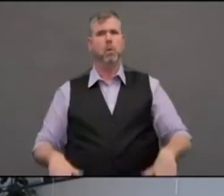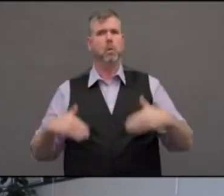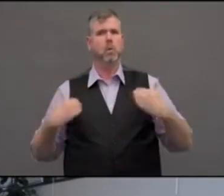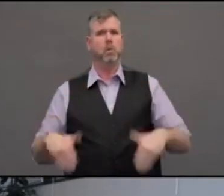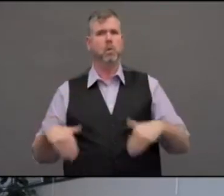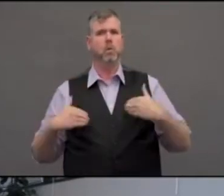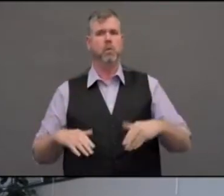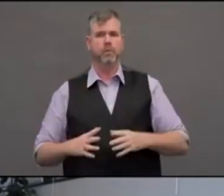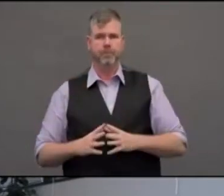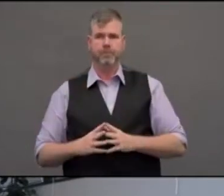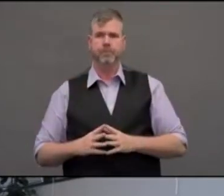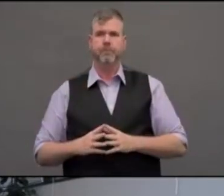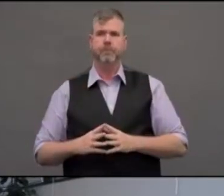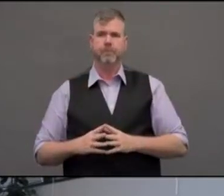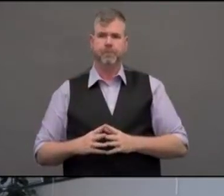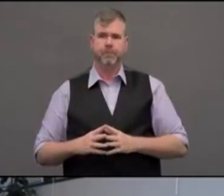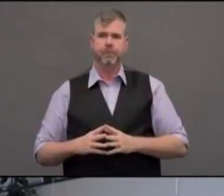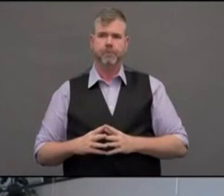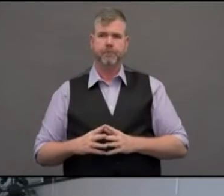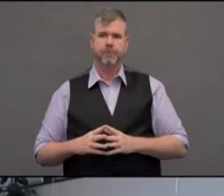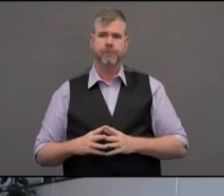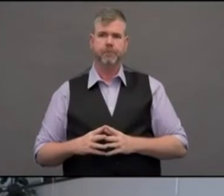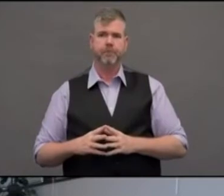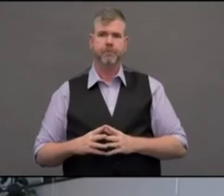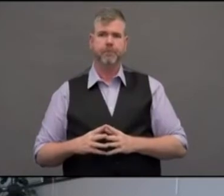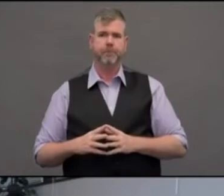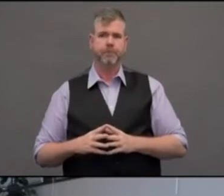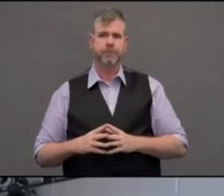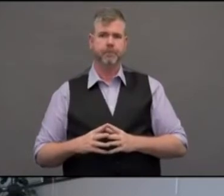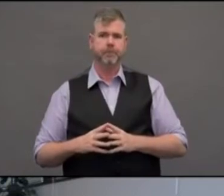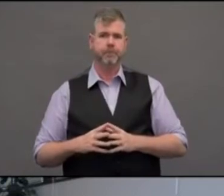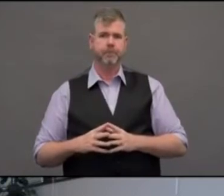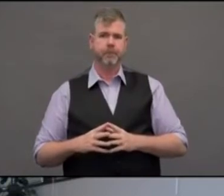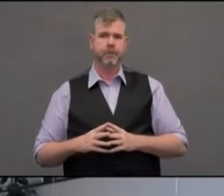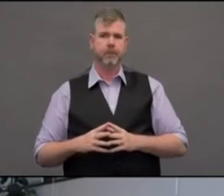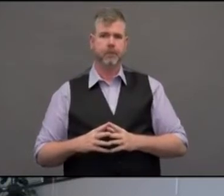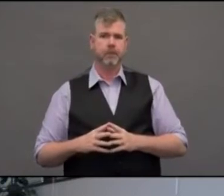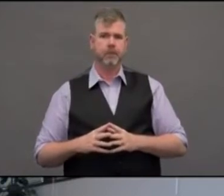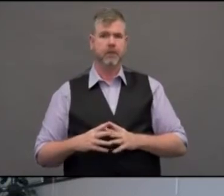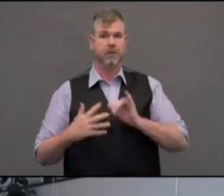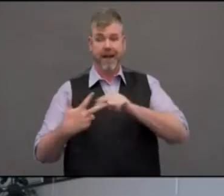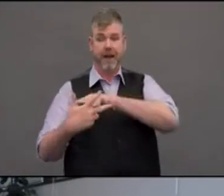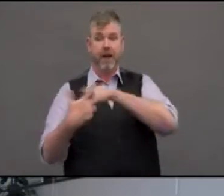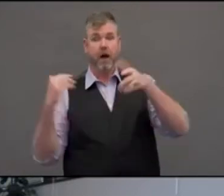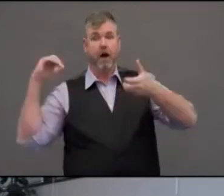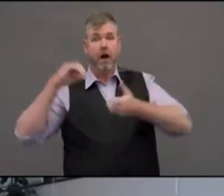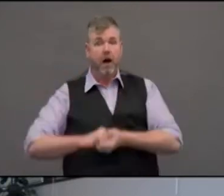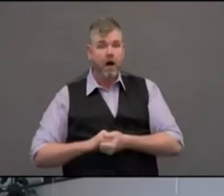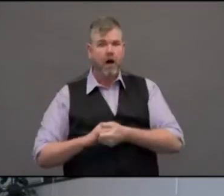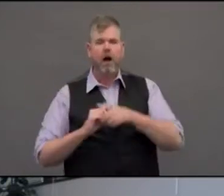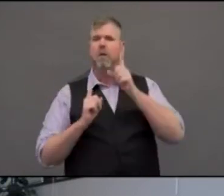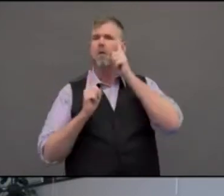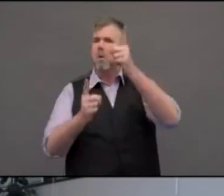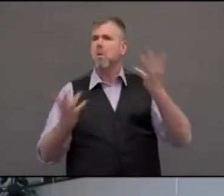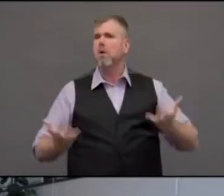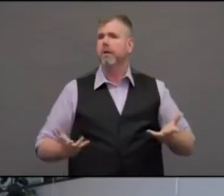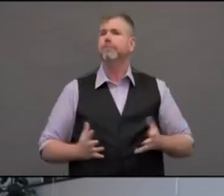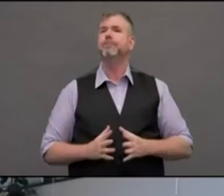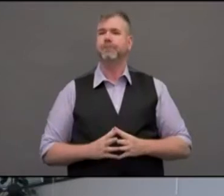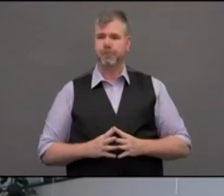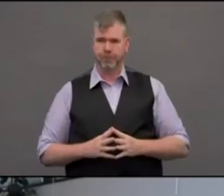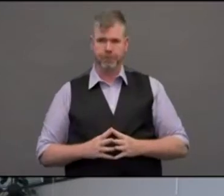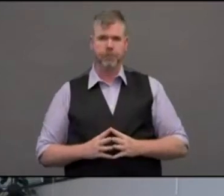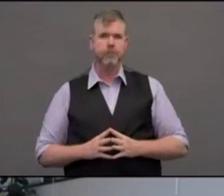So the core mission of public health system is to deliver quality care to all